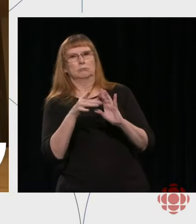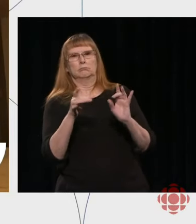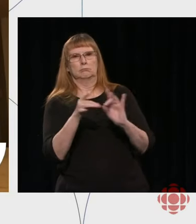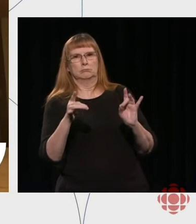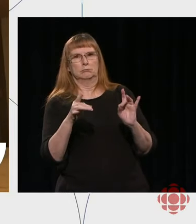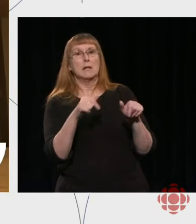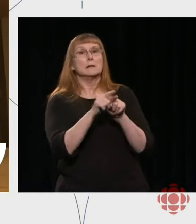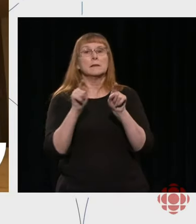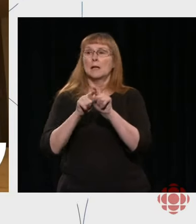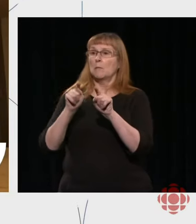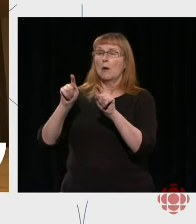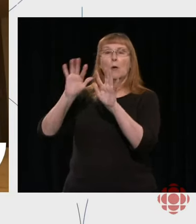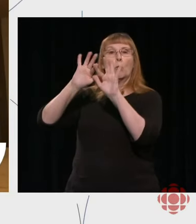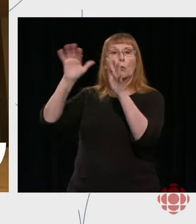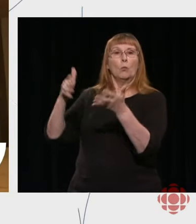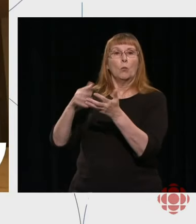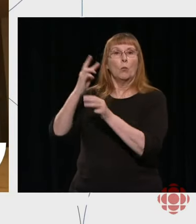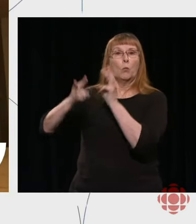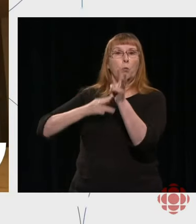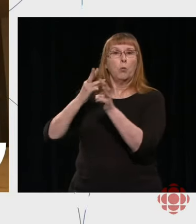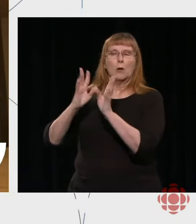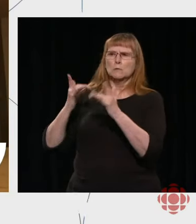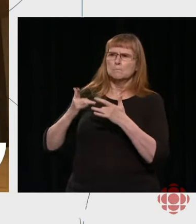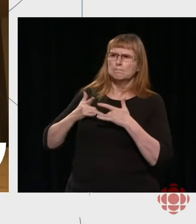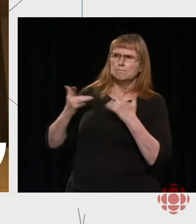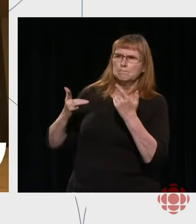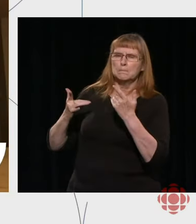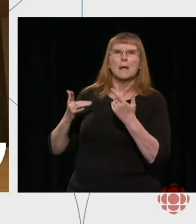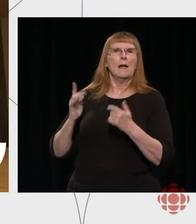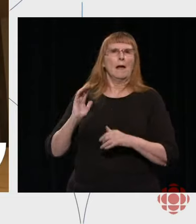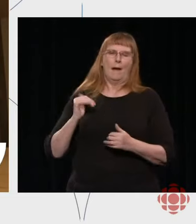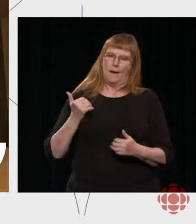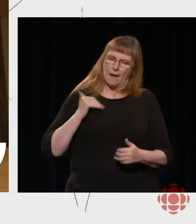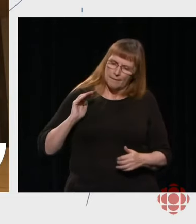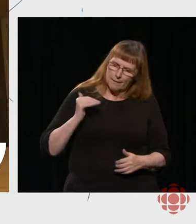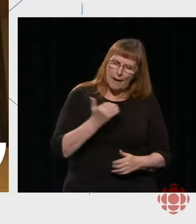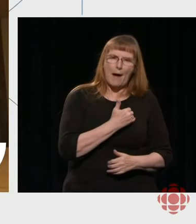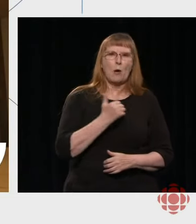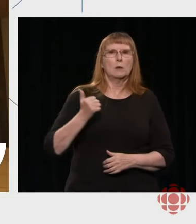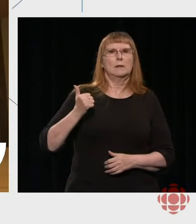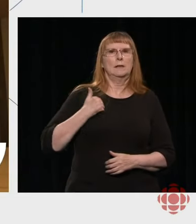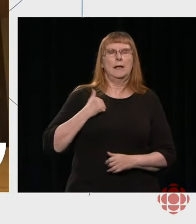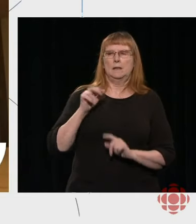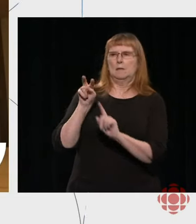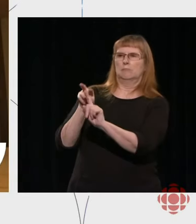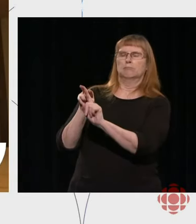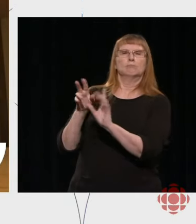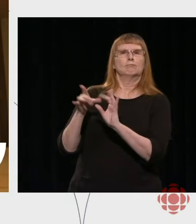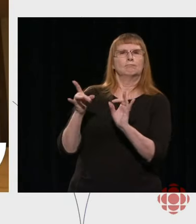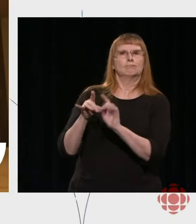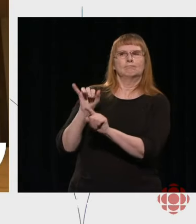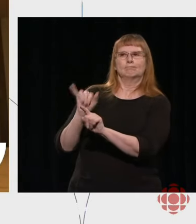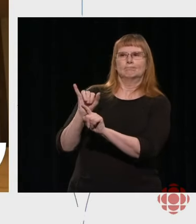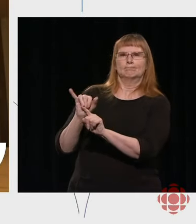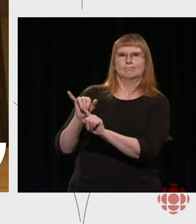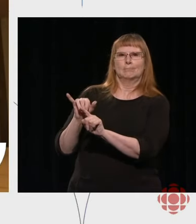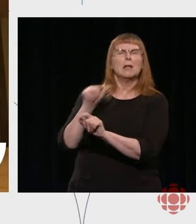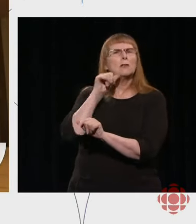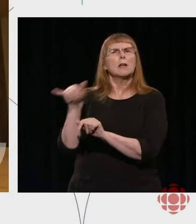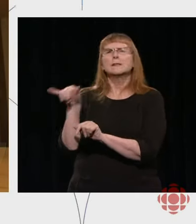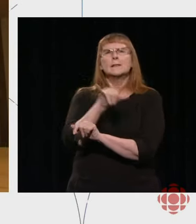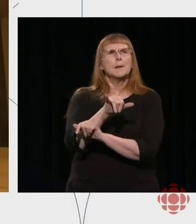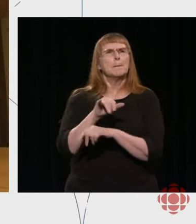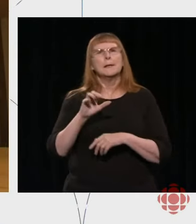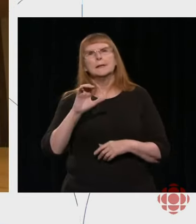people only watch CNN or American sources, then the point of view is a different one than what we experience as Canadians. And so, I